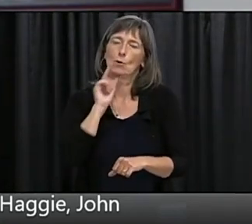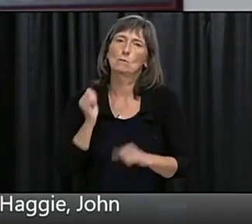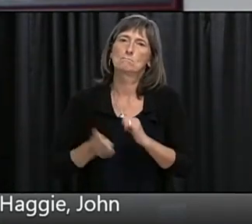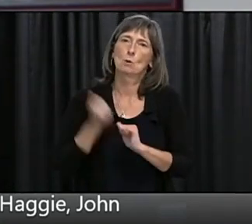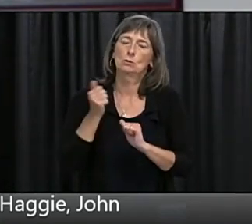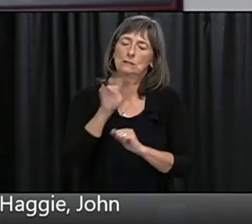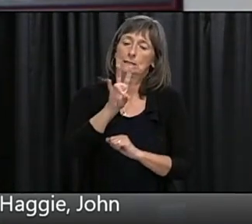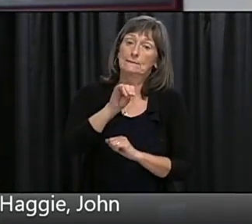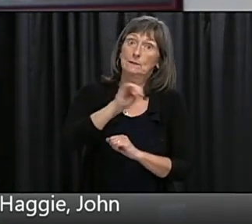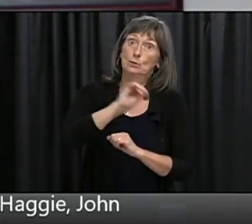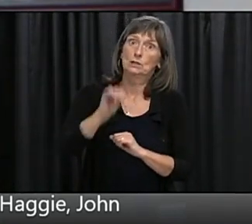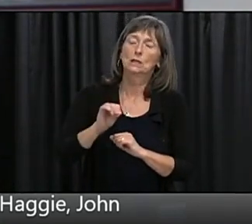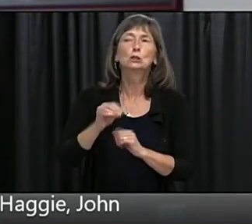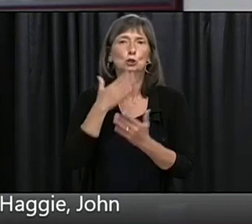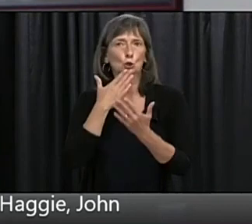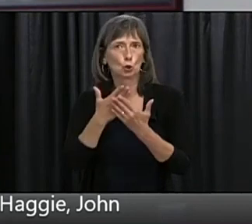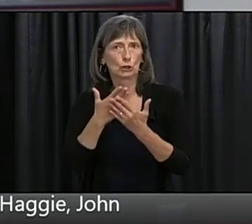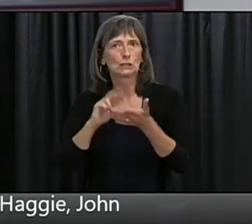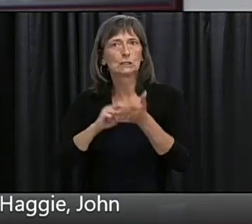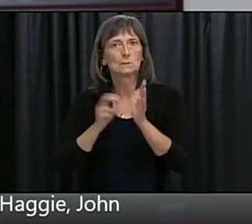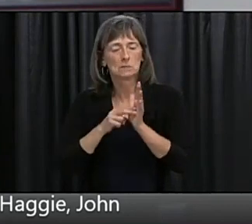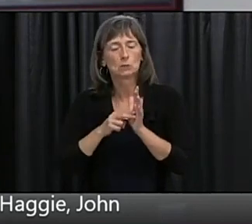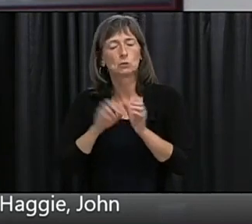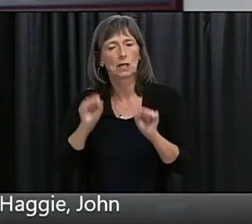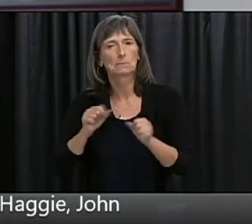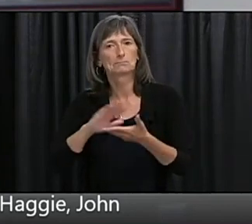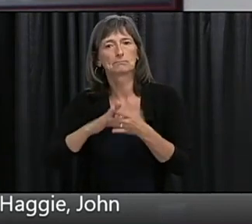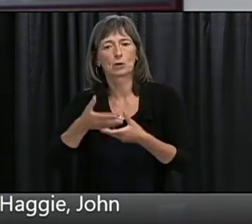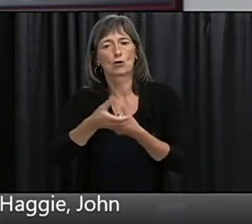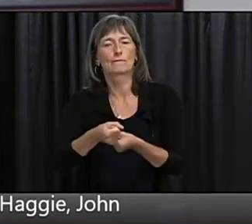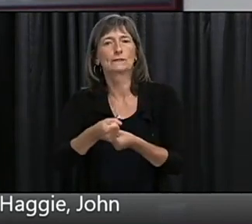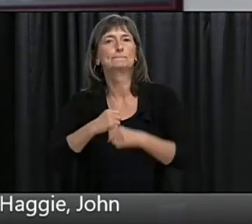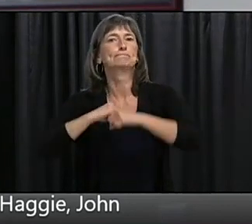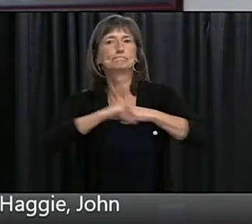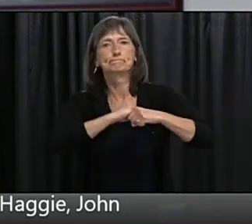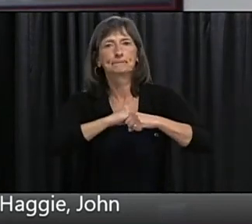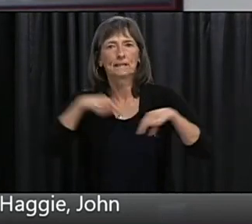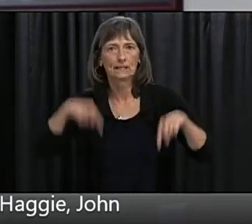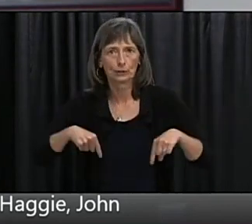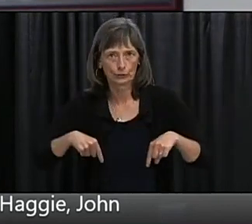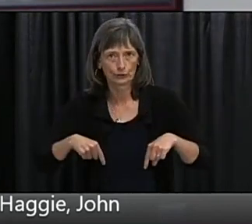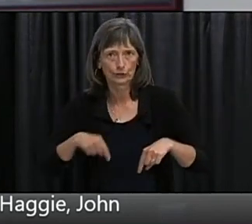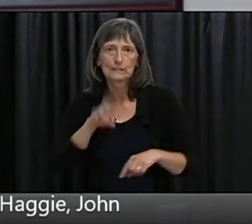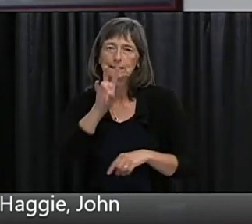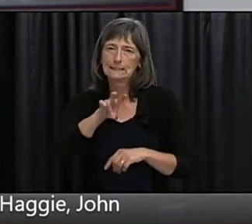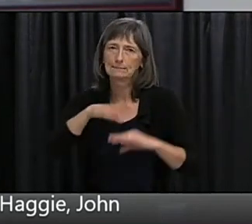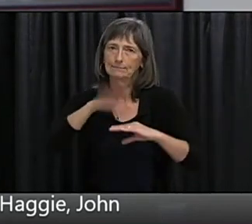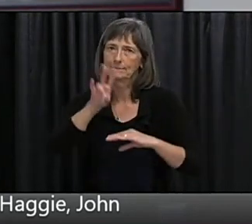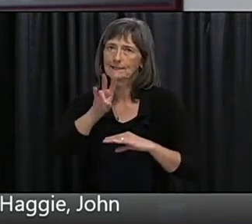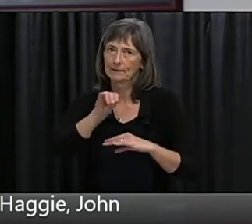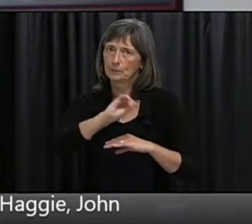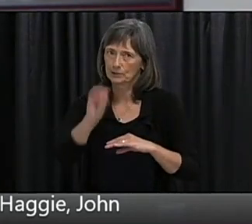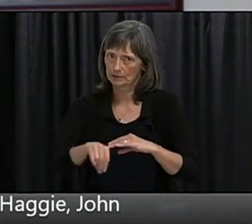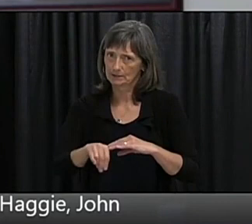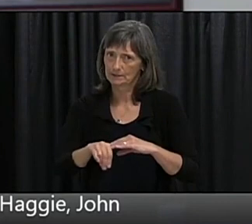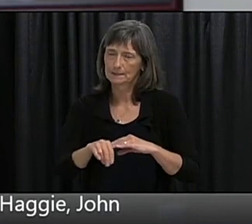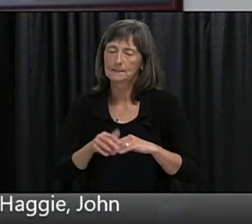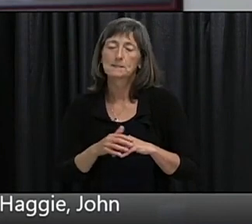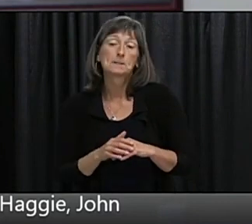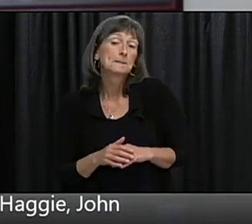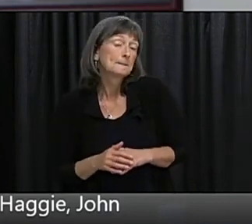uptake for a vaccine if one can be developed for COVID-19 to enable us to